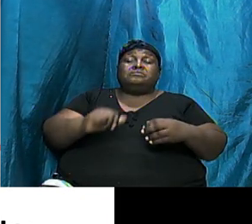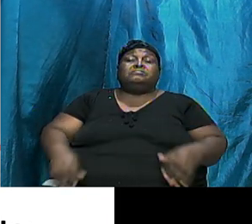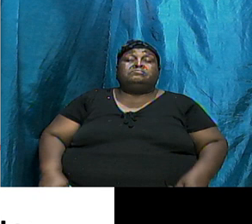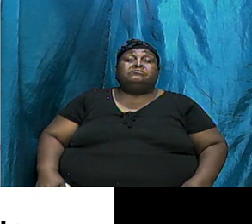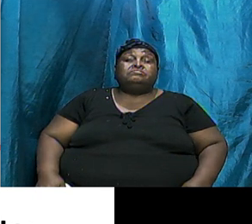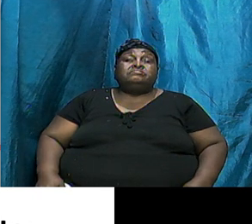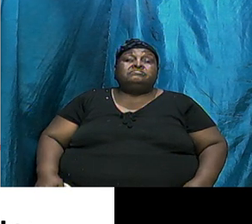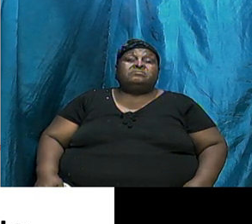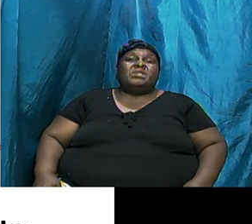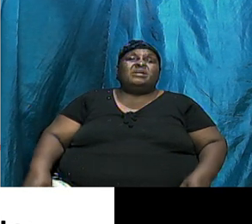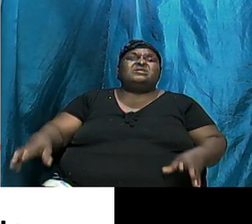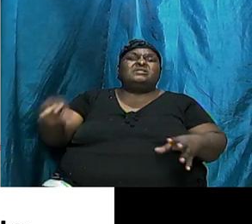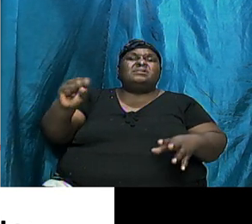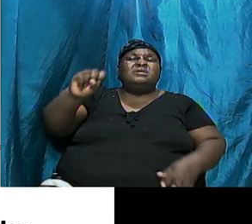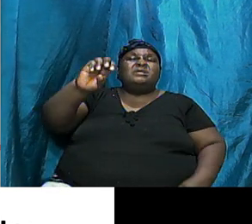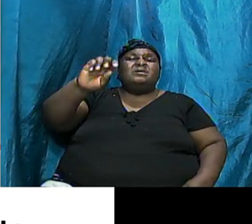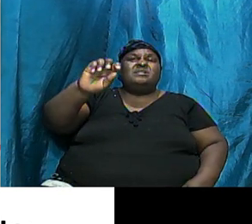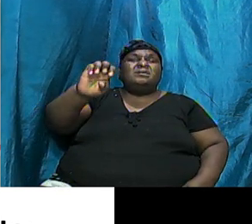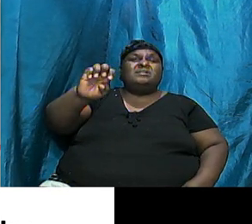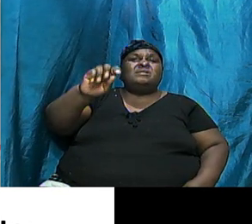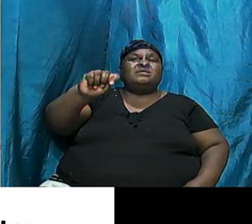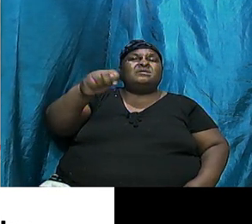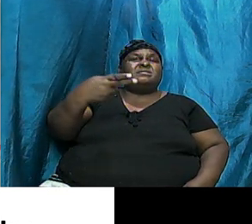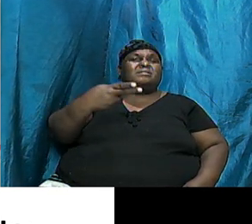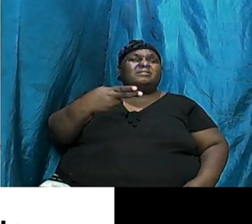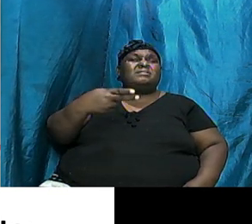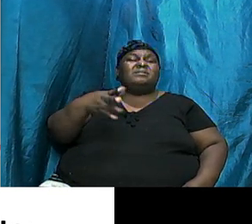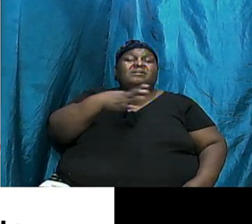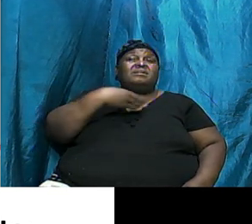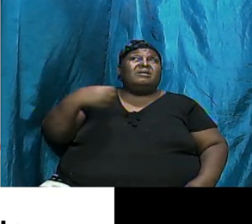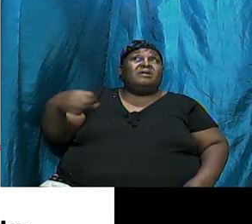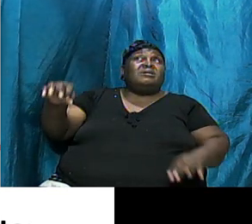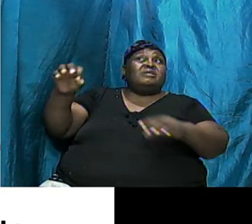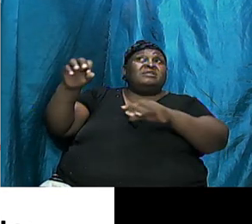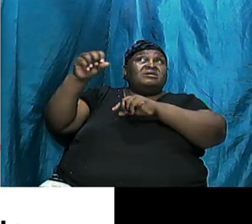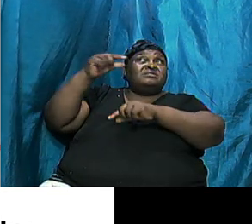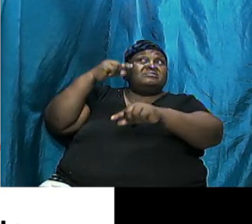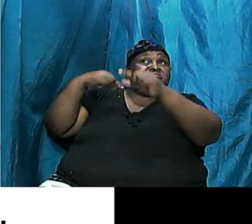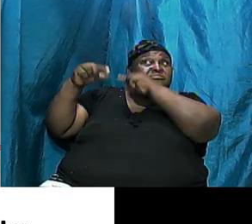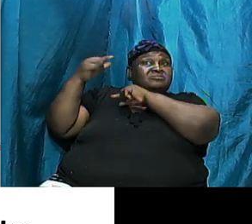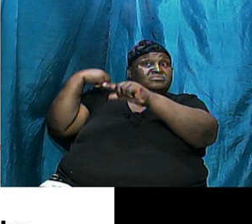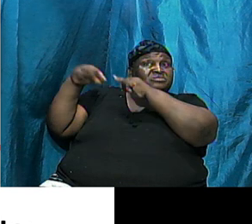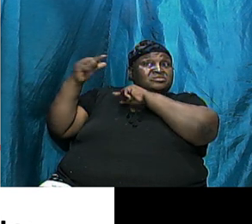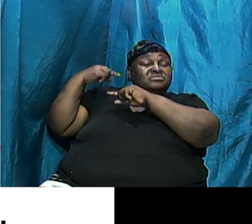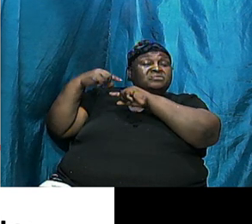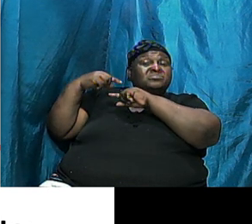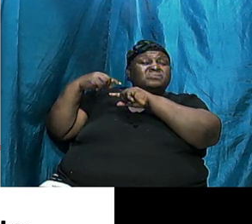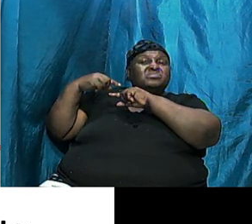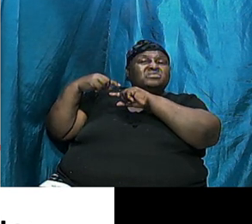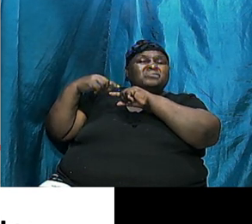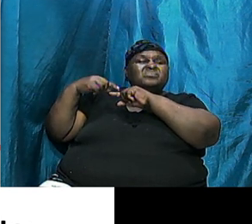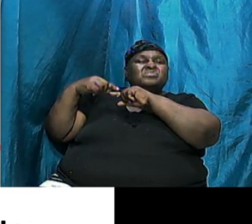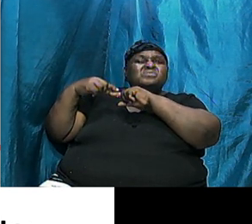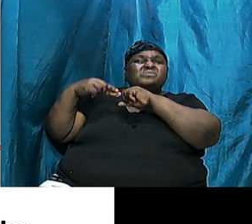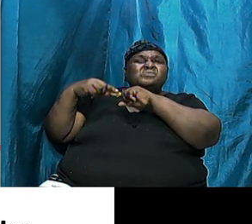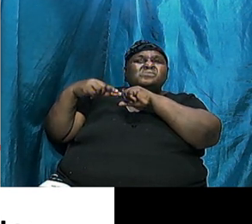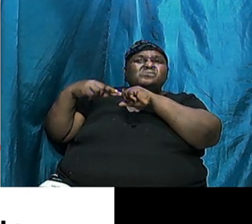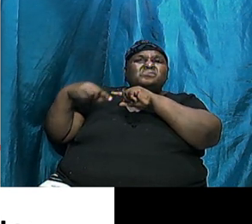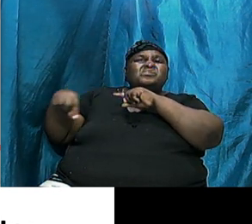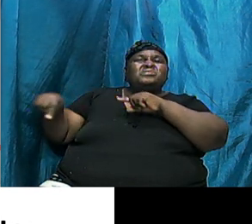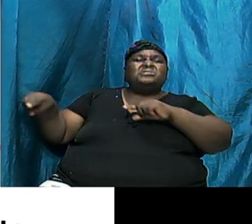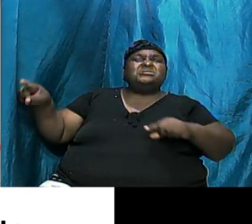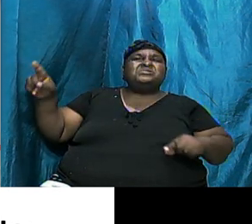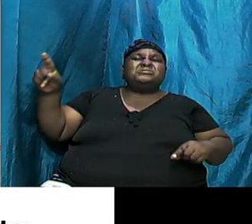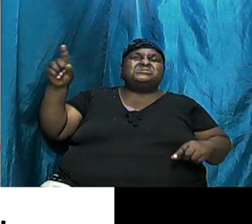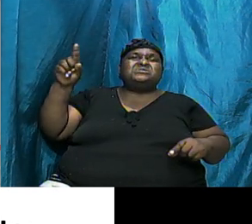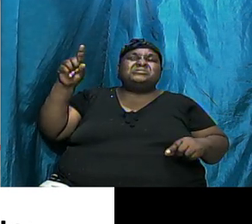and his descendants were influenced by the sins of their cousins. In other words,